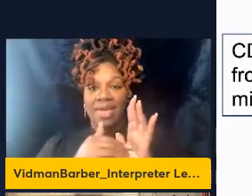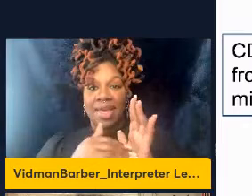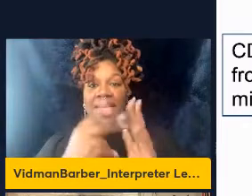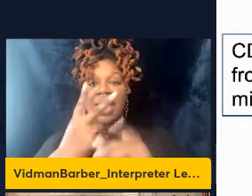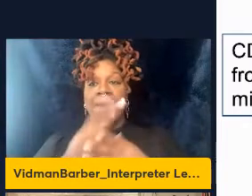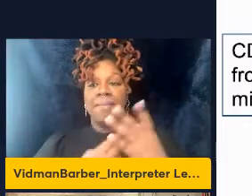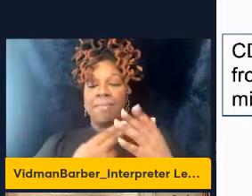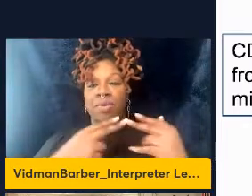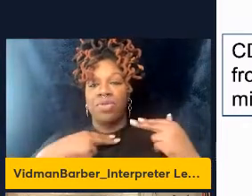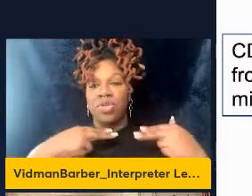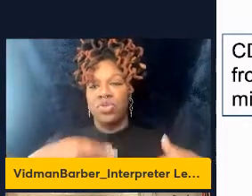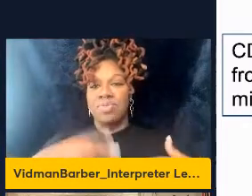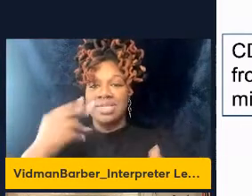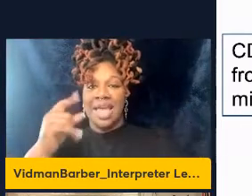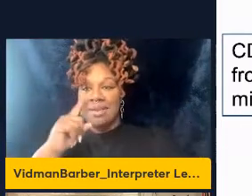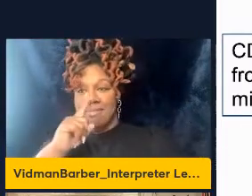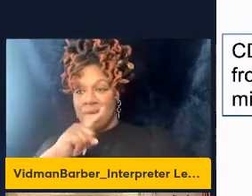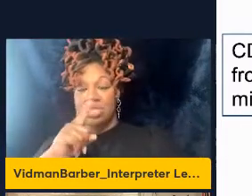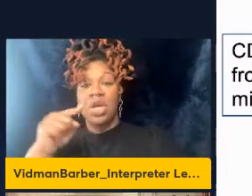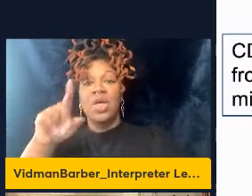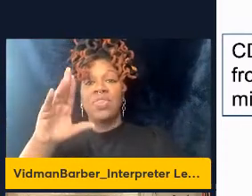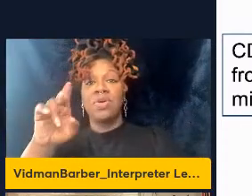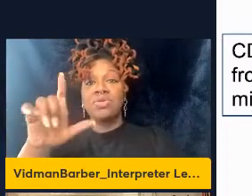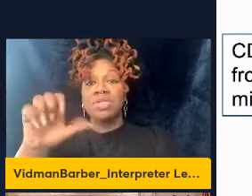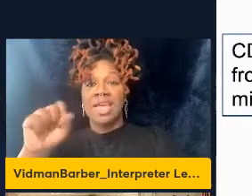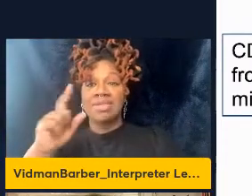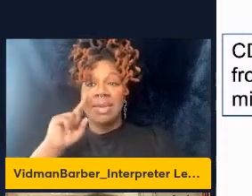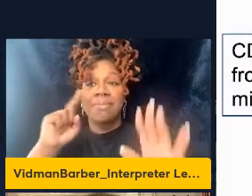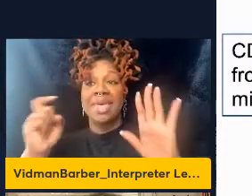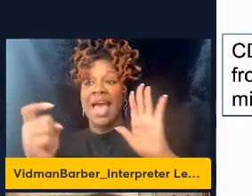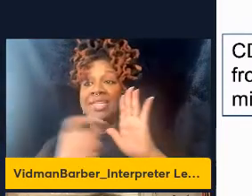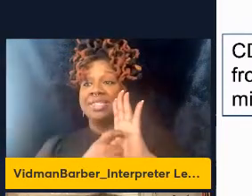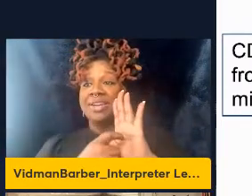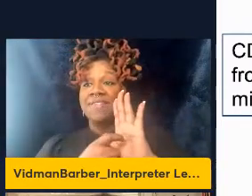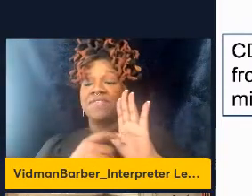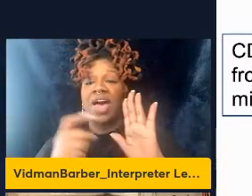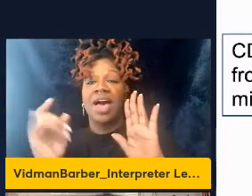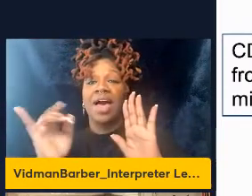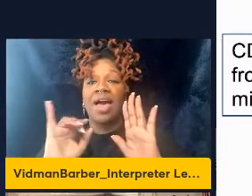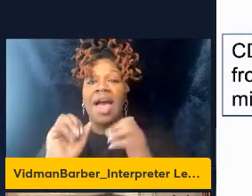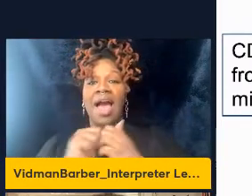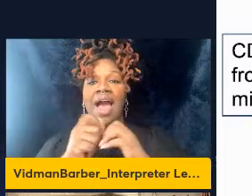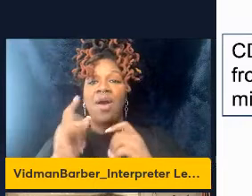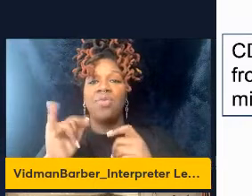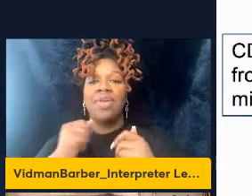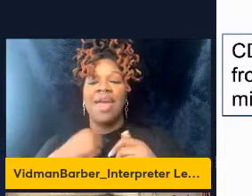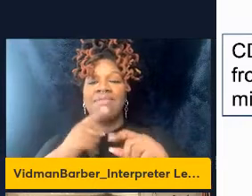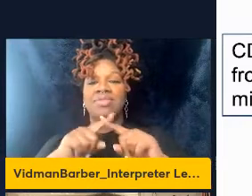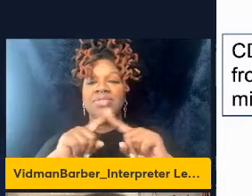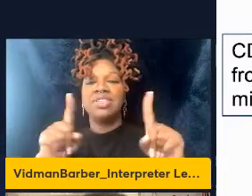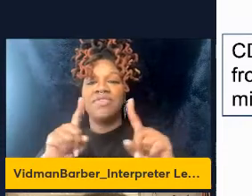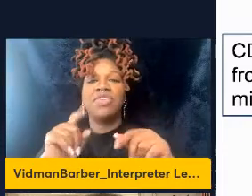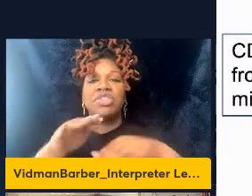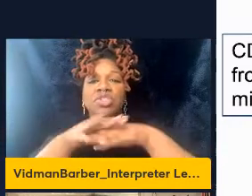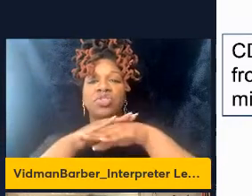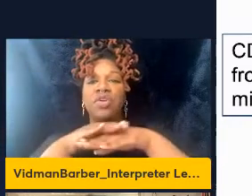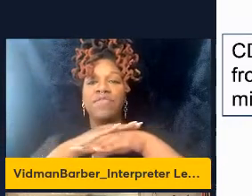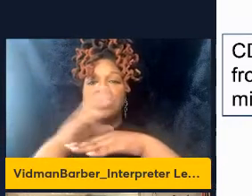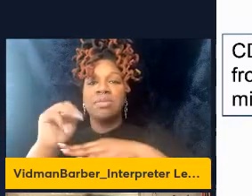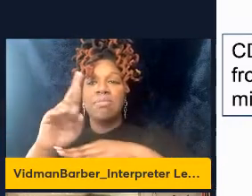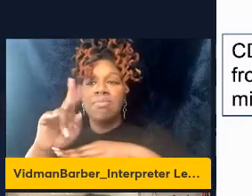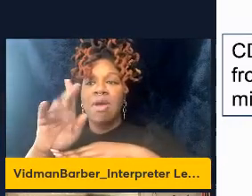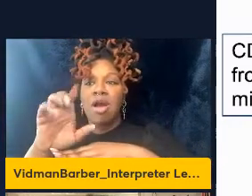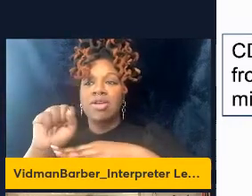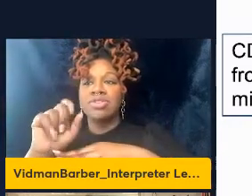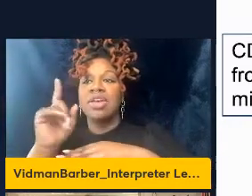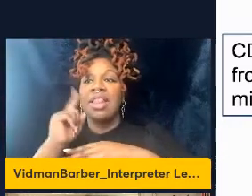mice and these cells can be identified by their co-expression of different surface markers like the CD69 and the